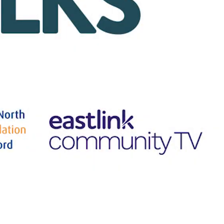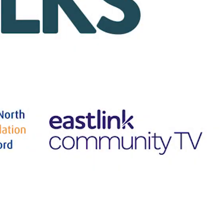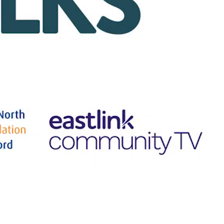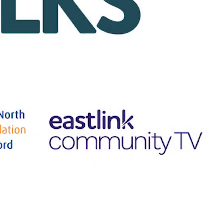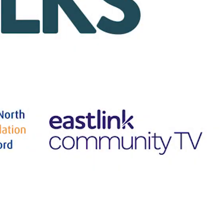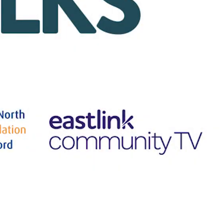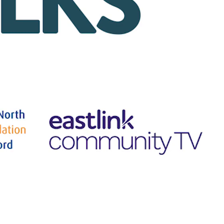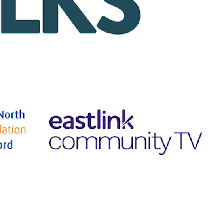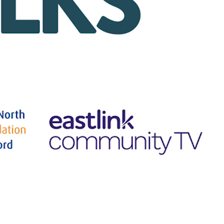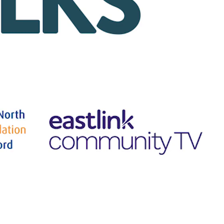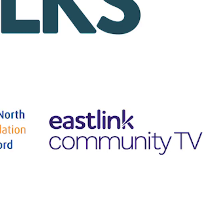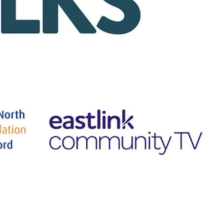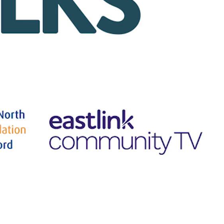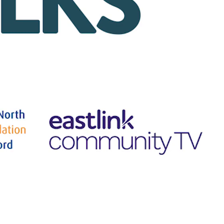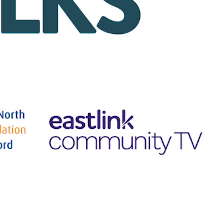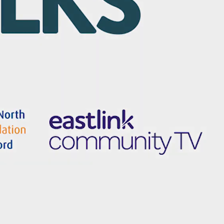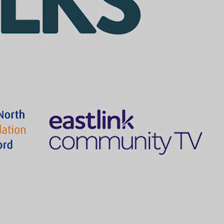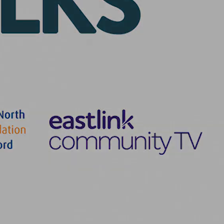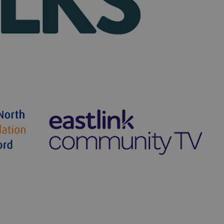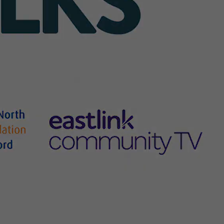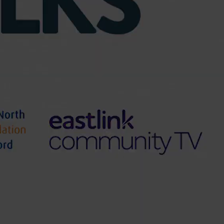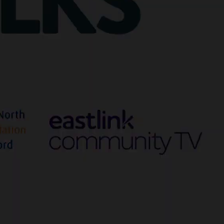much.